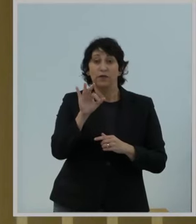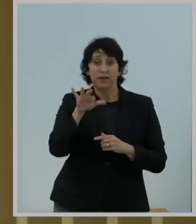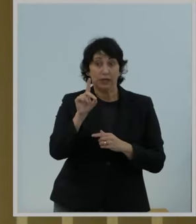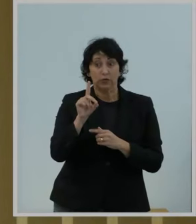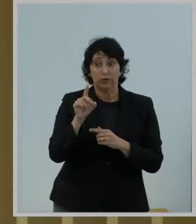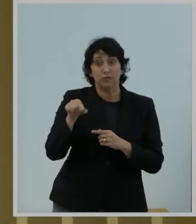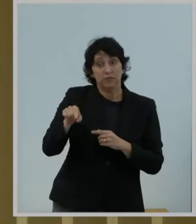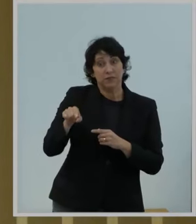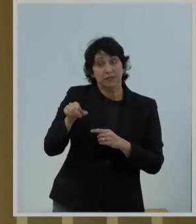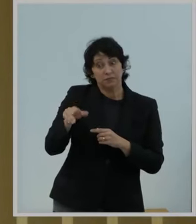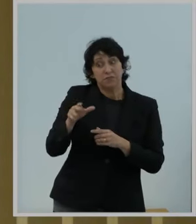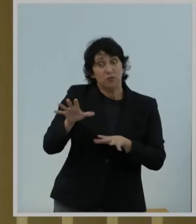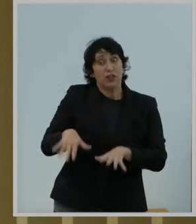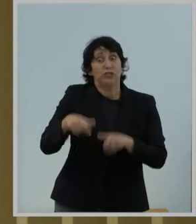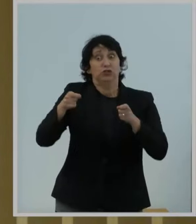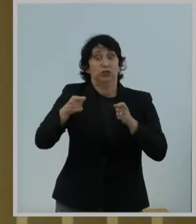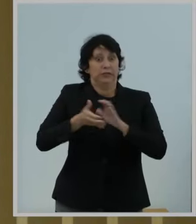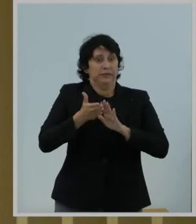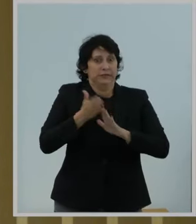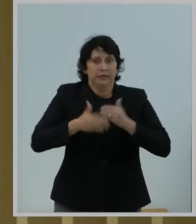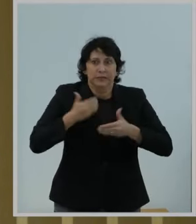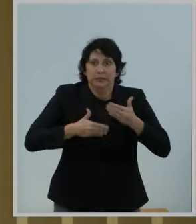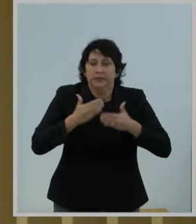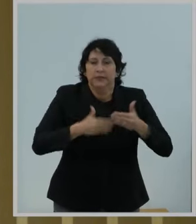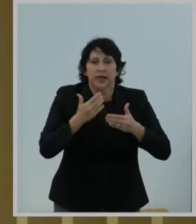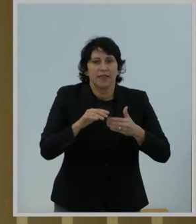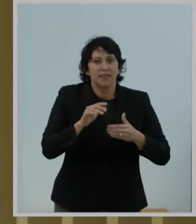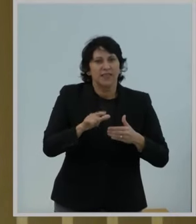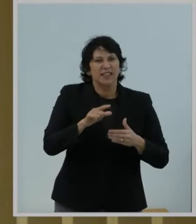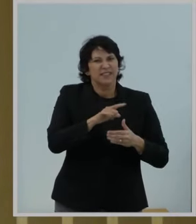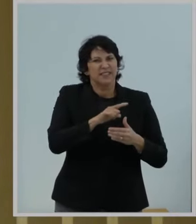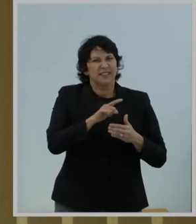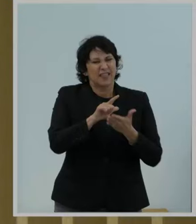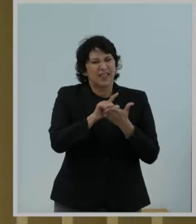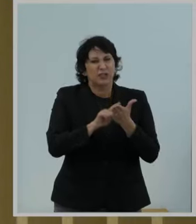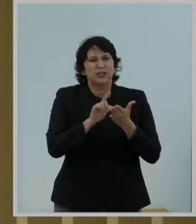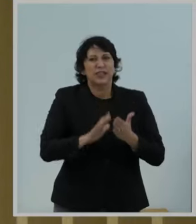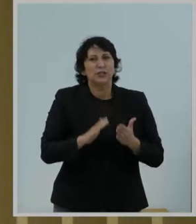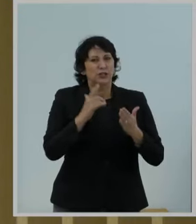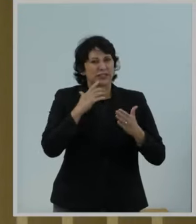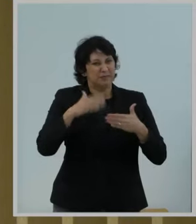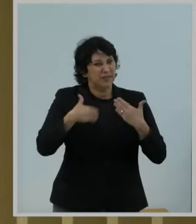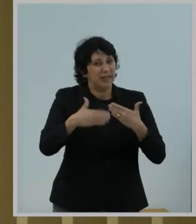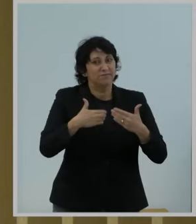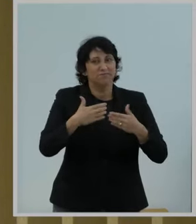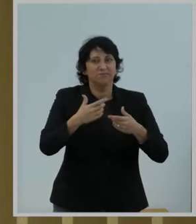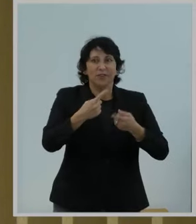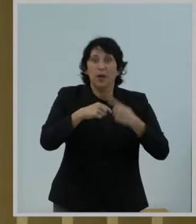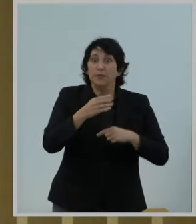this issue up and really took it hard. This legislation has been a long time in coming. has my full support.